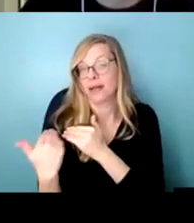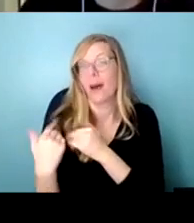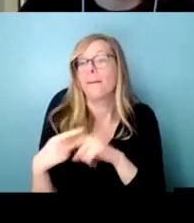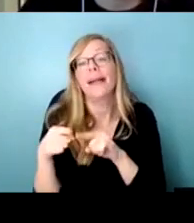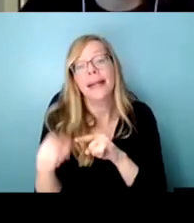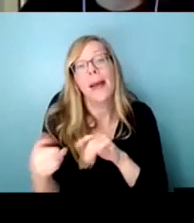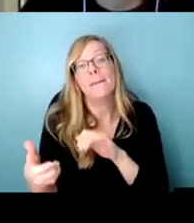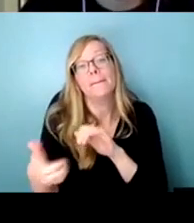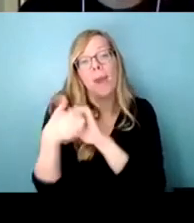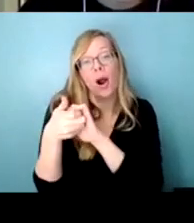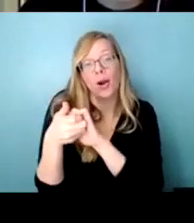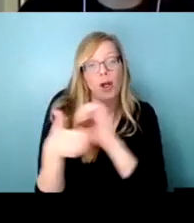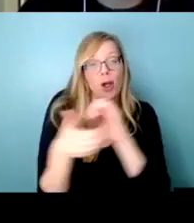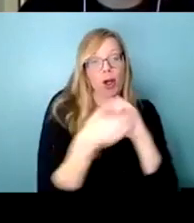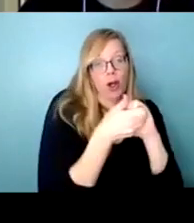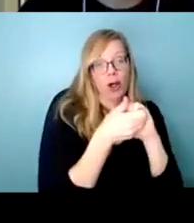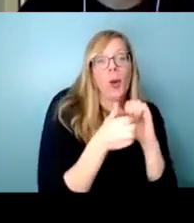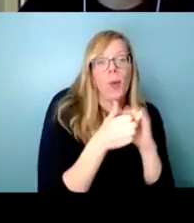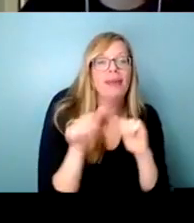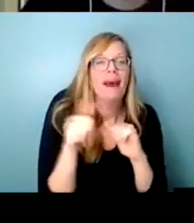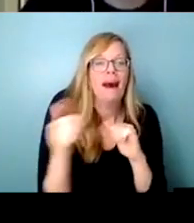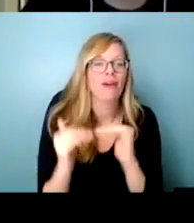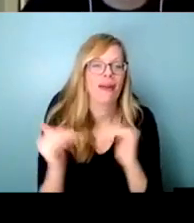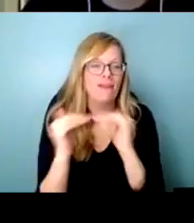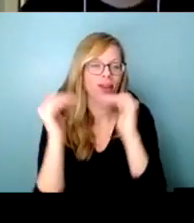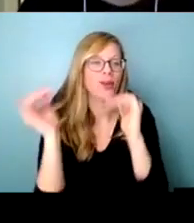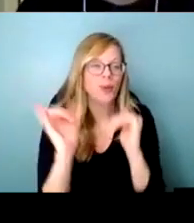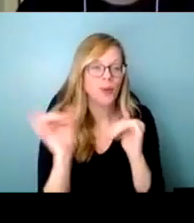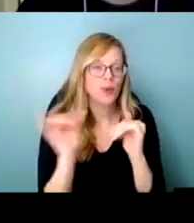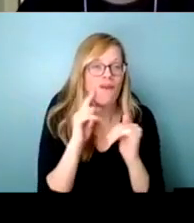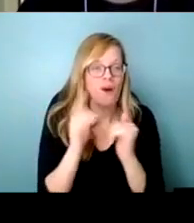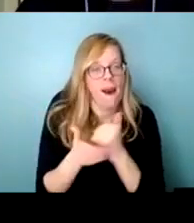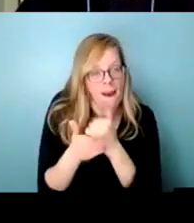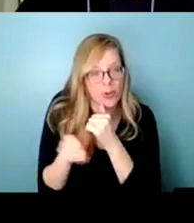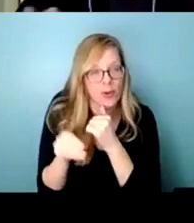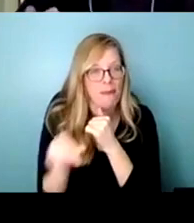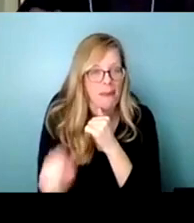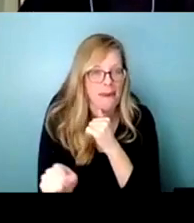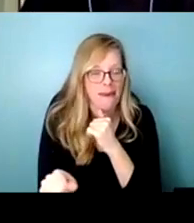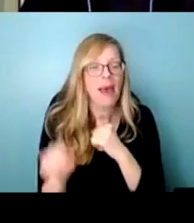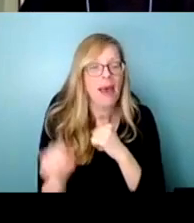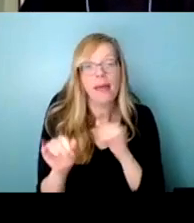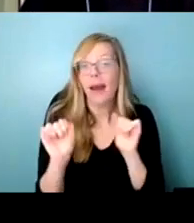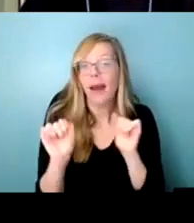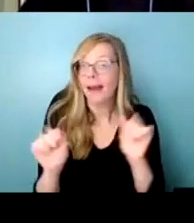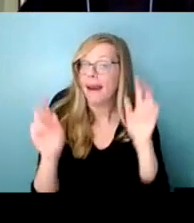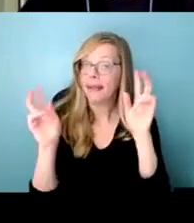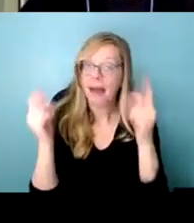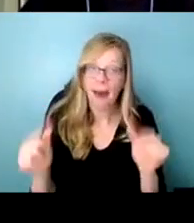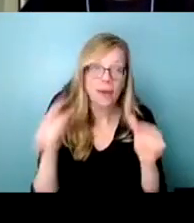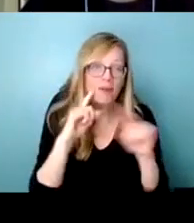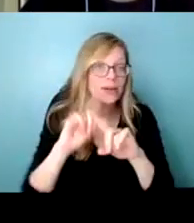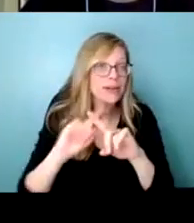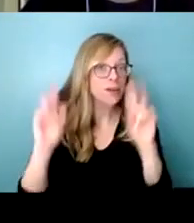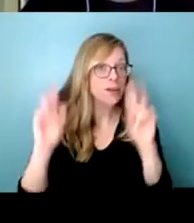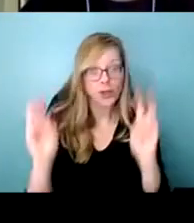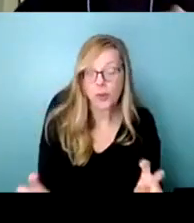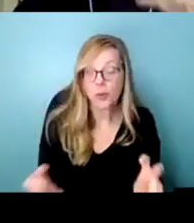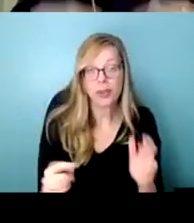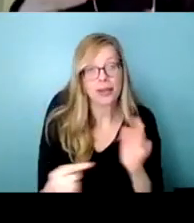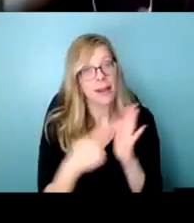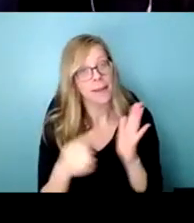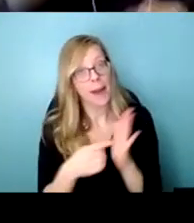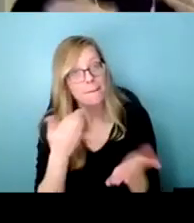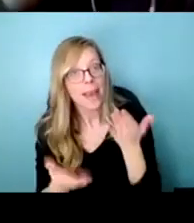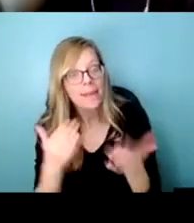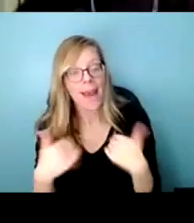levels of government to um to pay for it and so and so can happen on different issues or different in different areas that there might